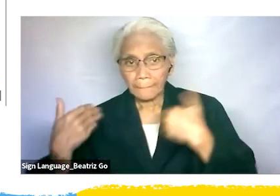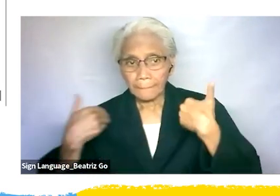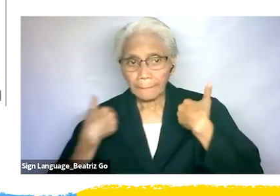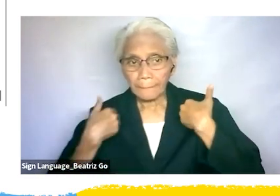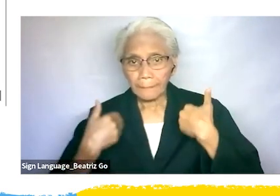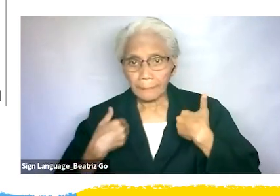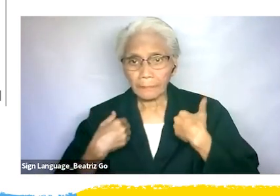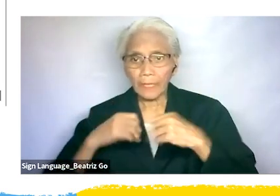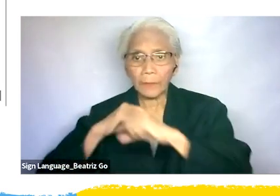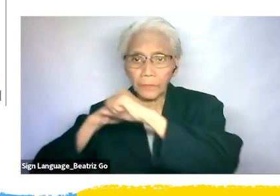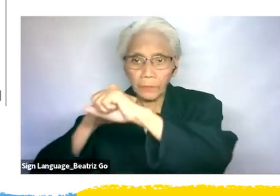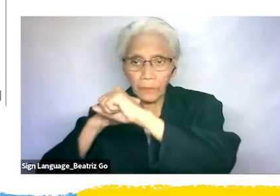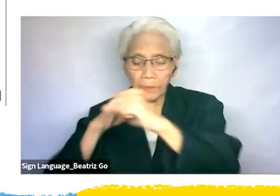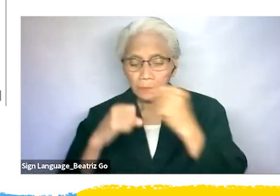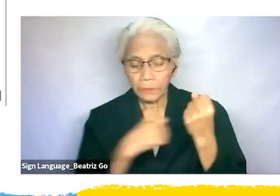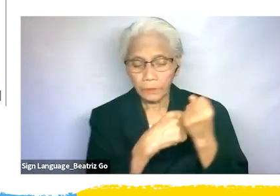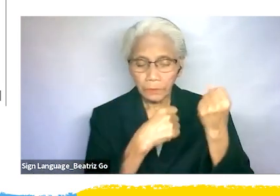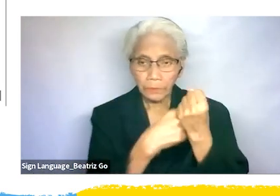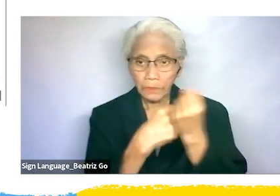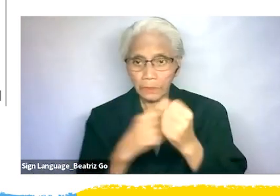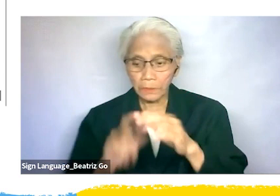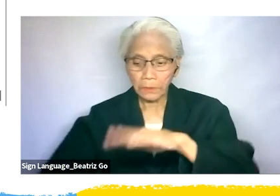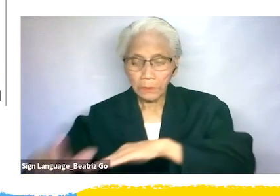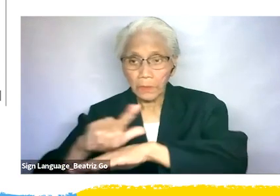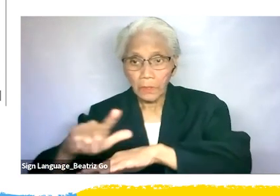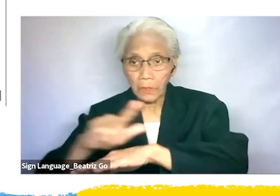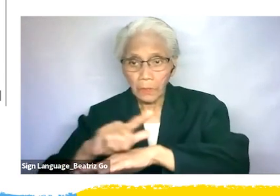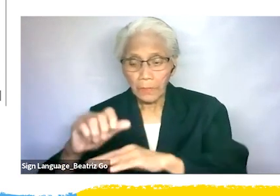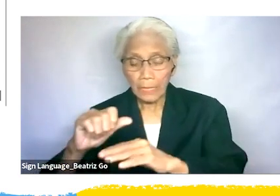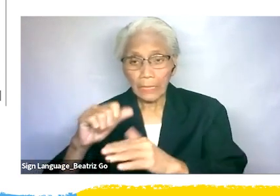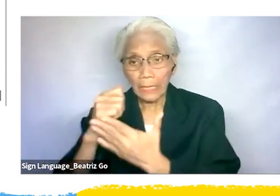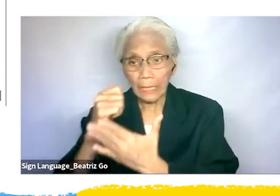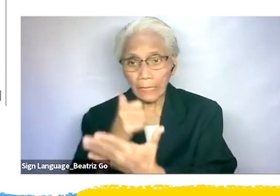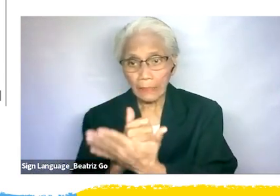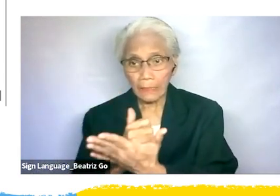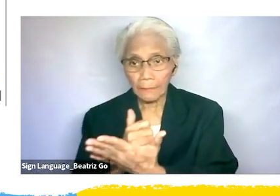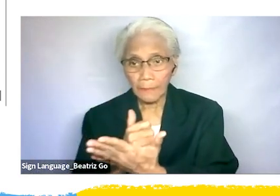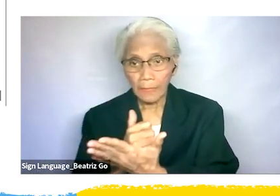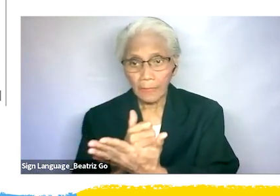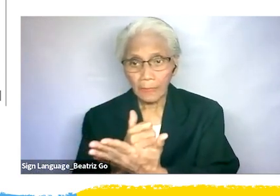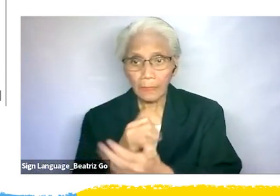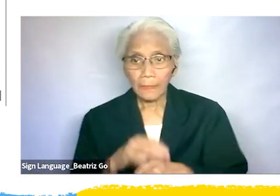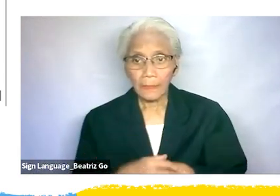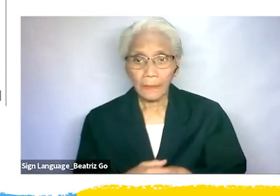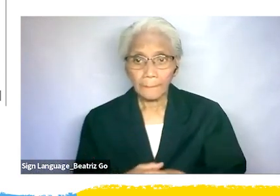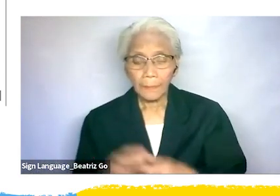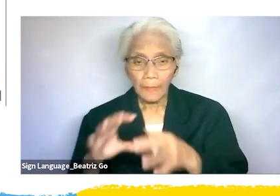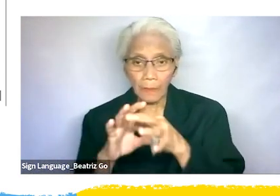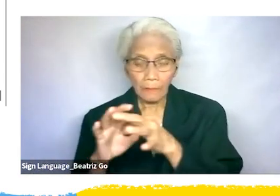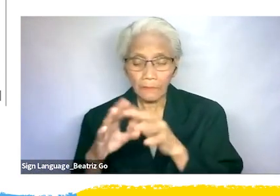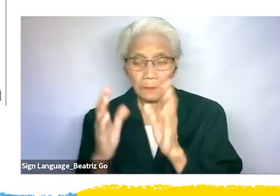promoting and supporting local academic institutions as the dependencies of the